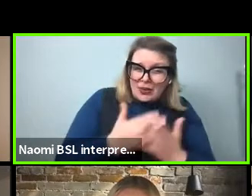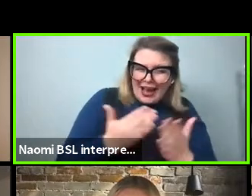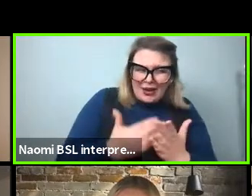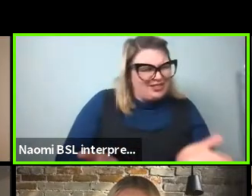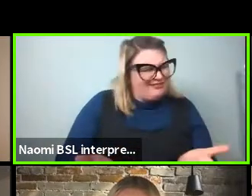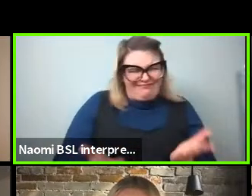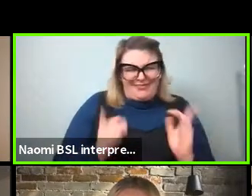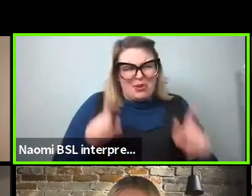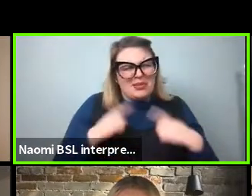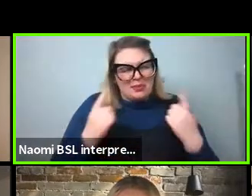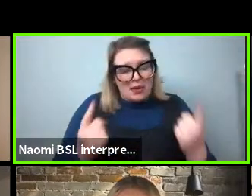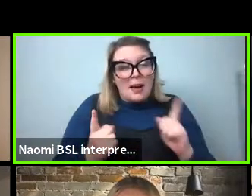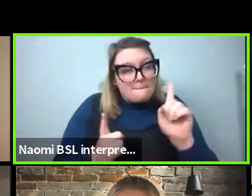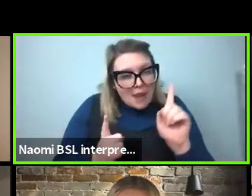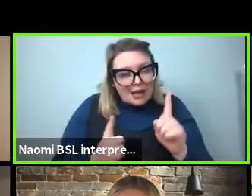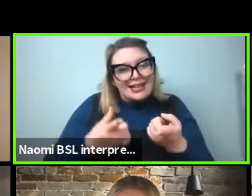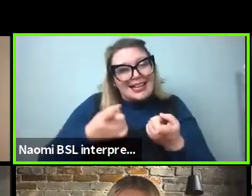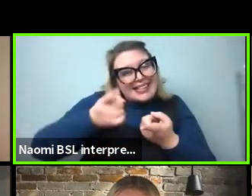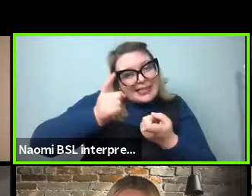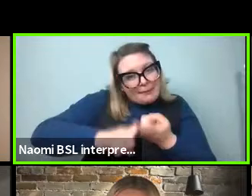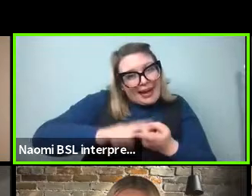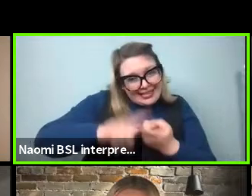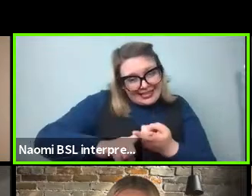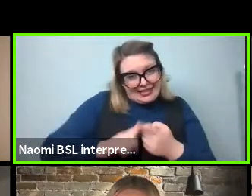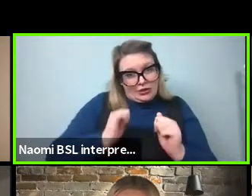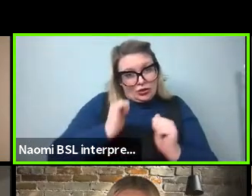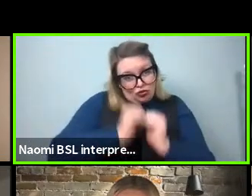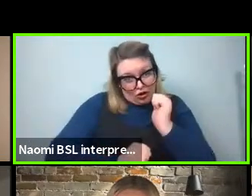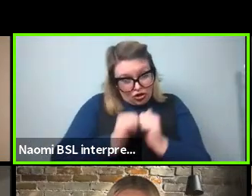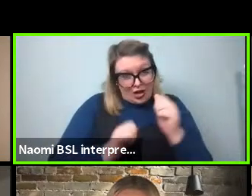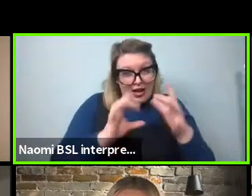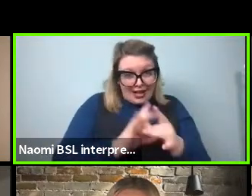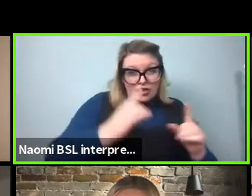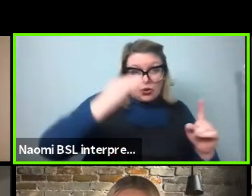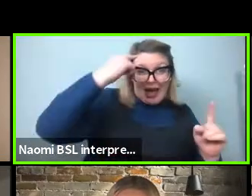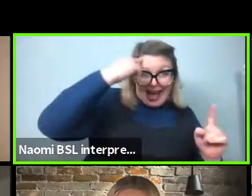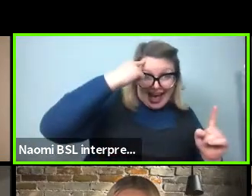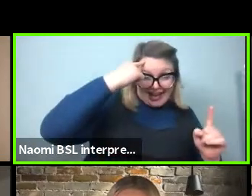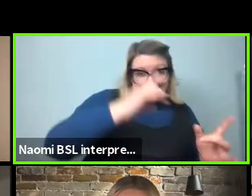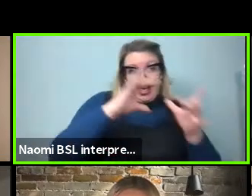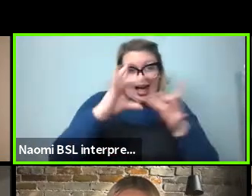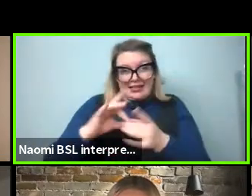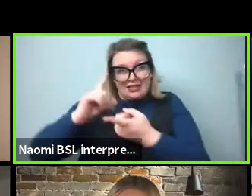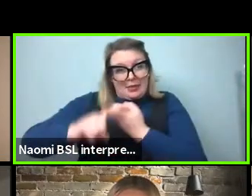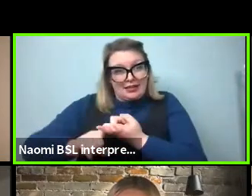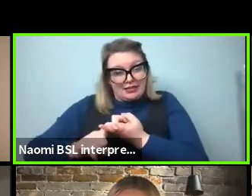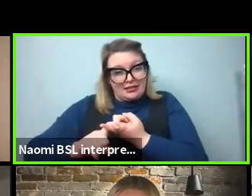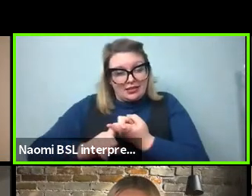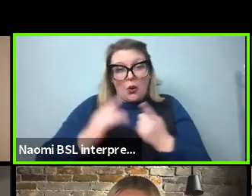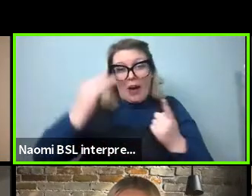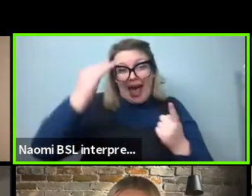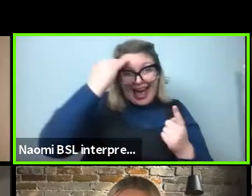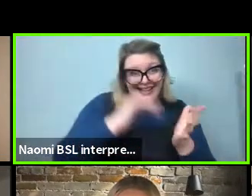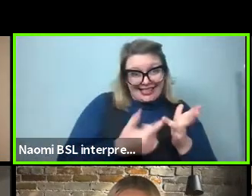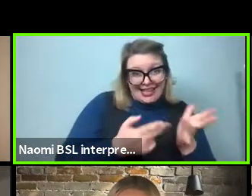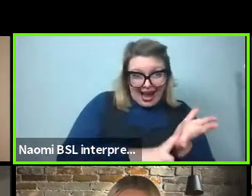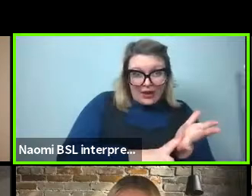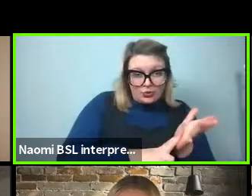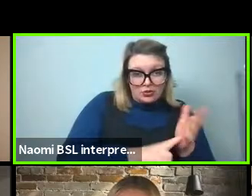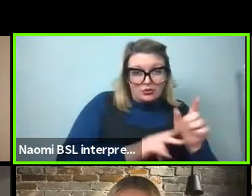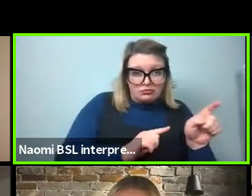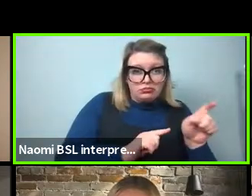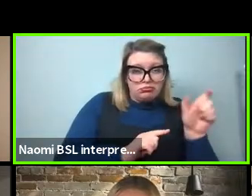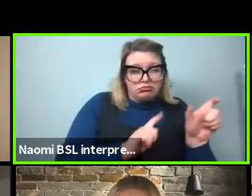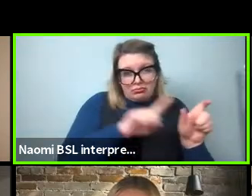And so the dependency structures are between heads and their dependence. So there's a head, which is the head noun, whatever that is. And, and the, uh,